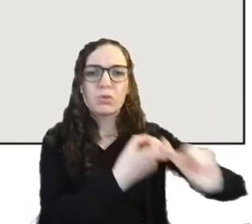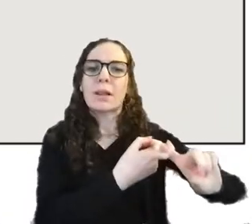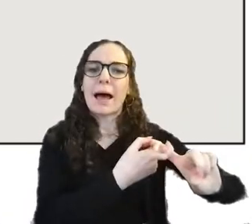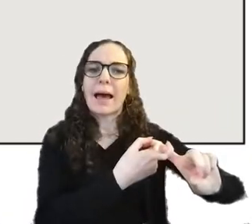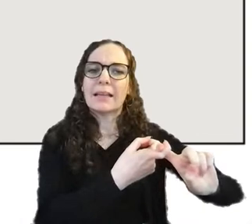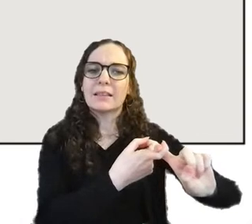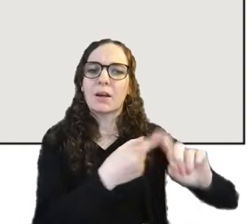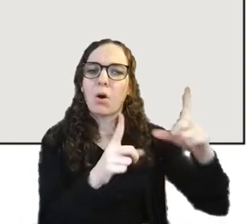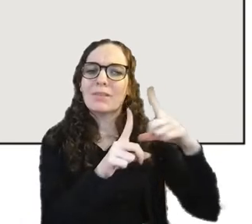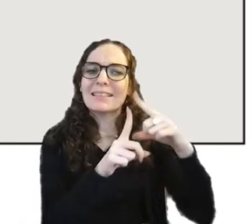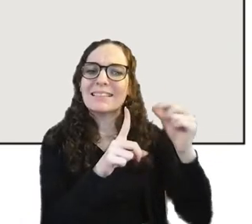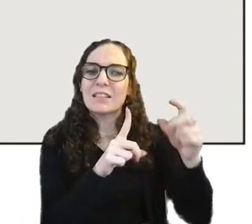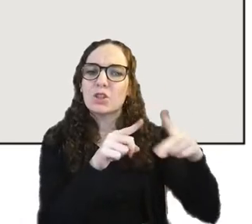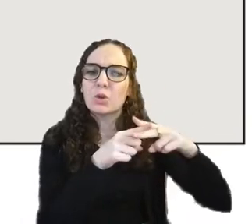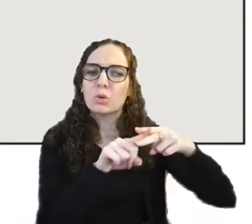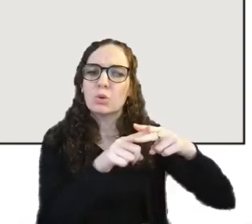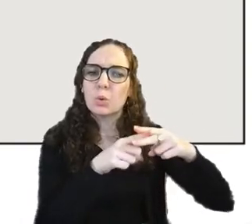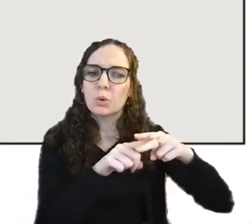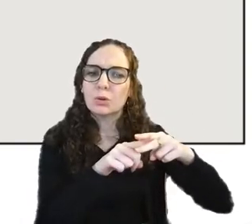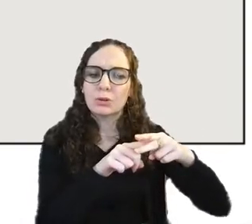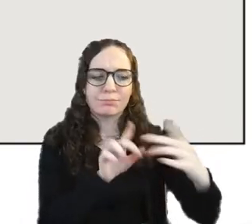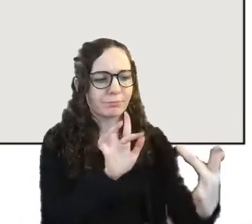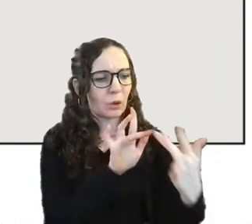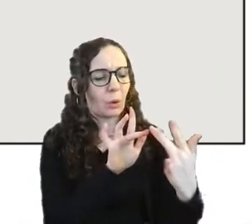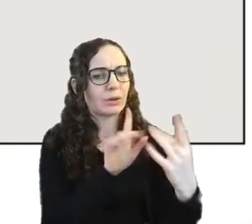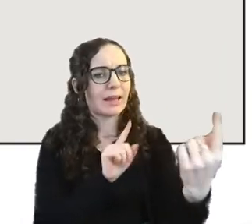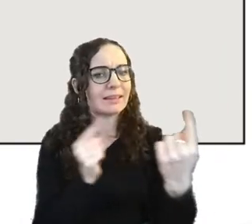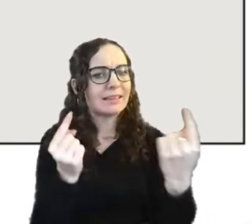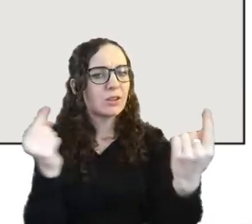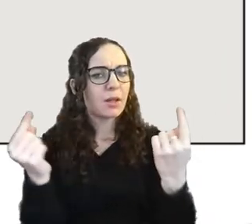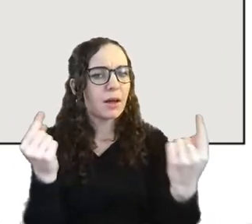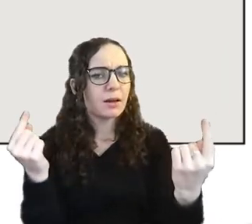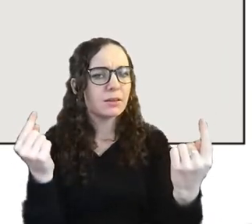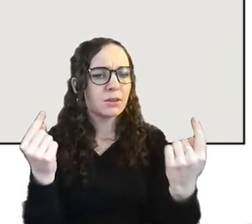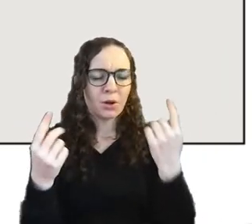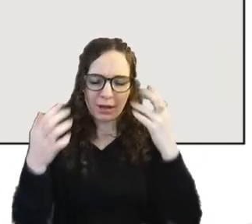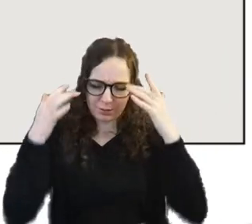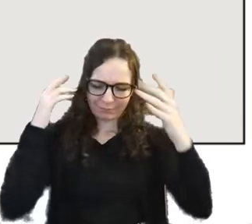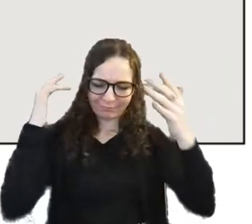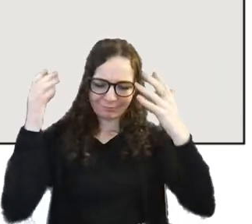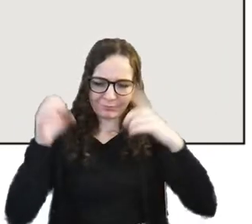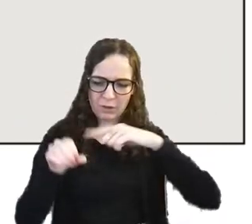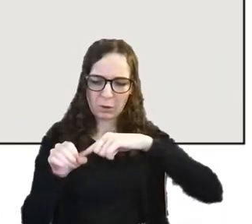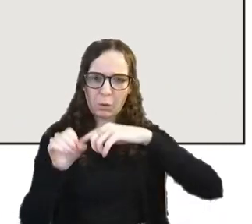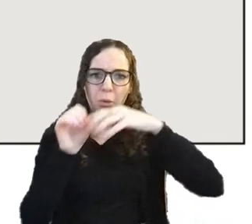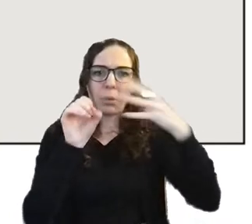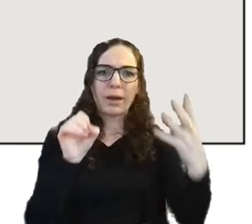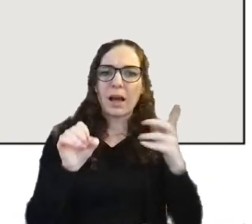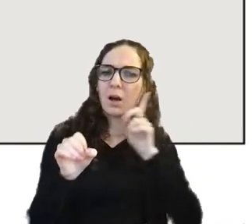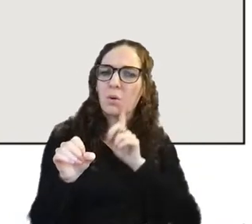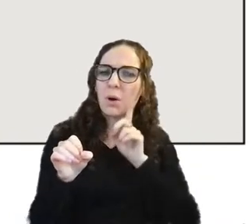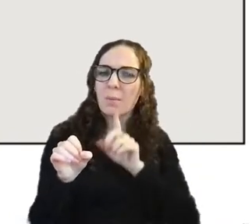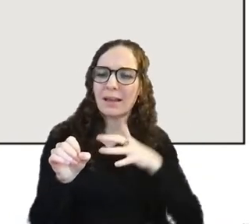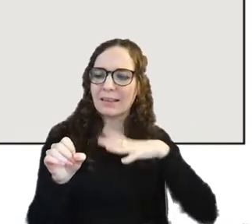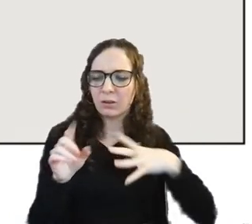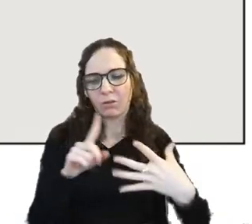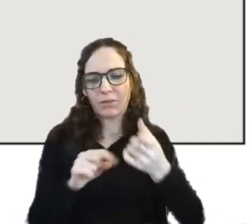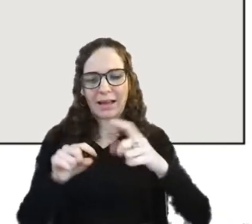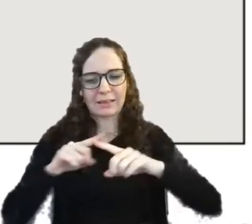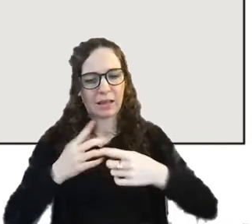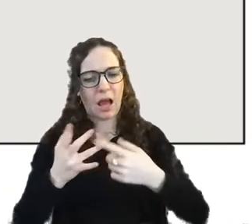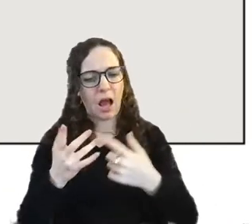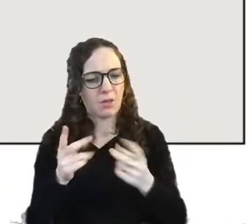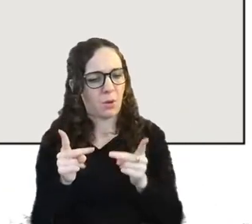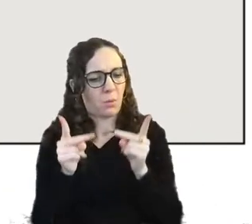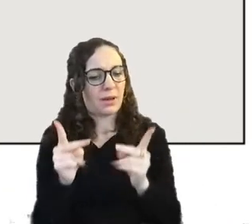thinking about kind of queer women having to find other forms of correspondence during the pandemic to stay in touch as well